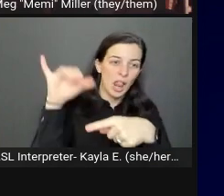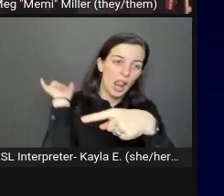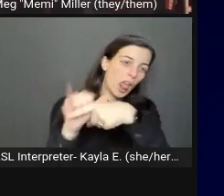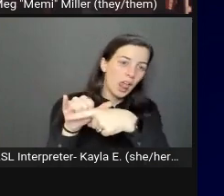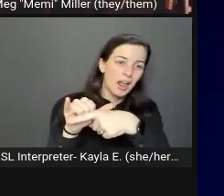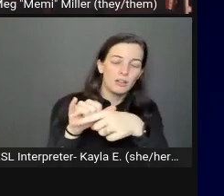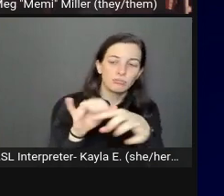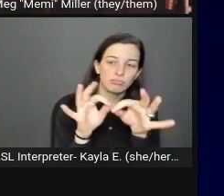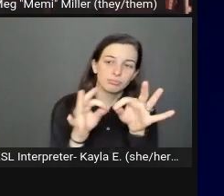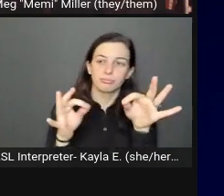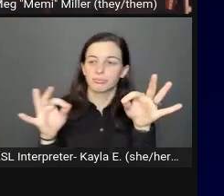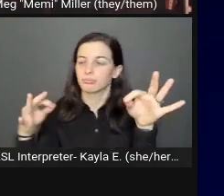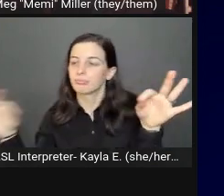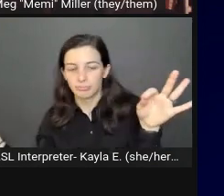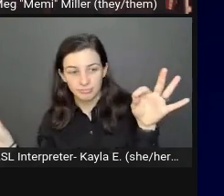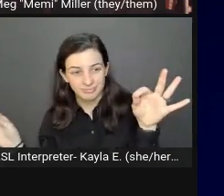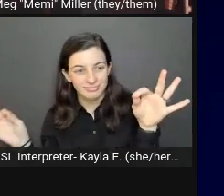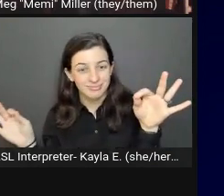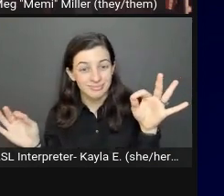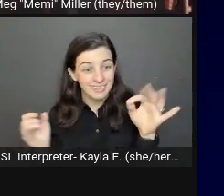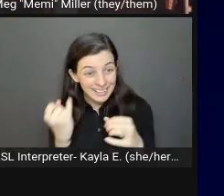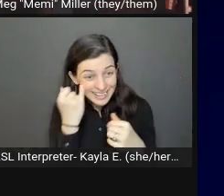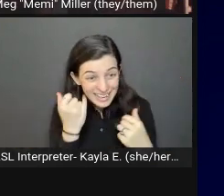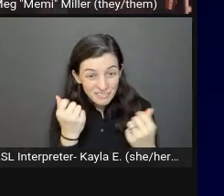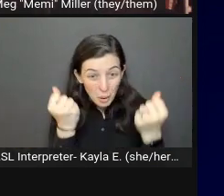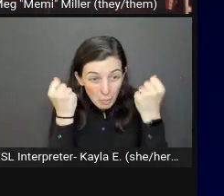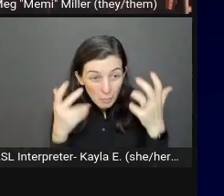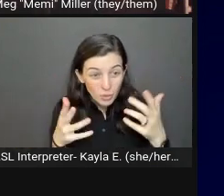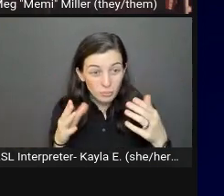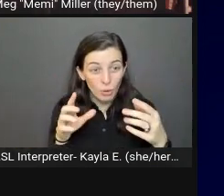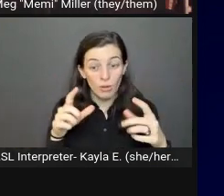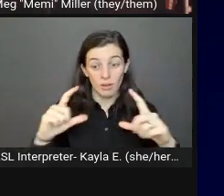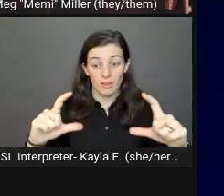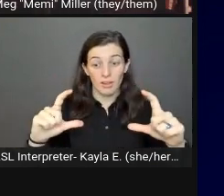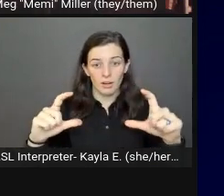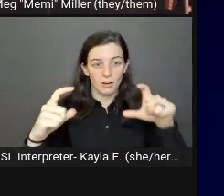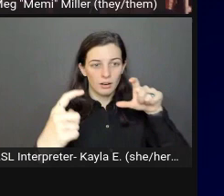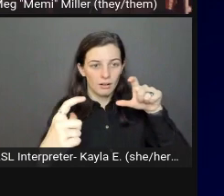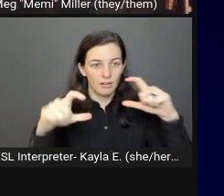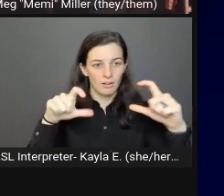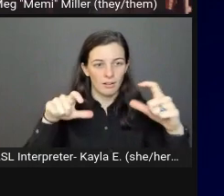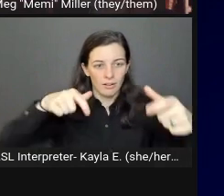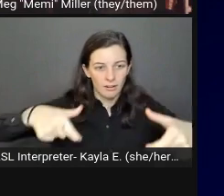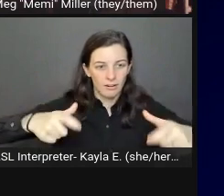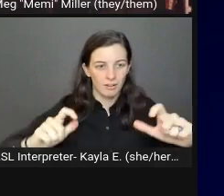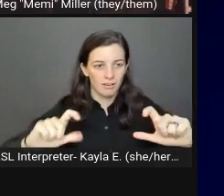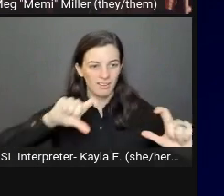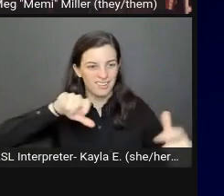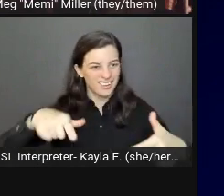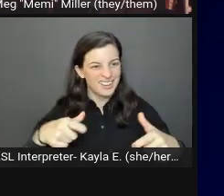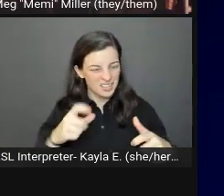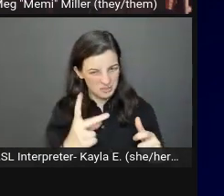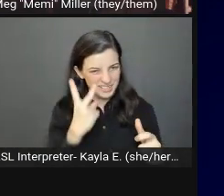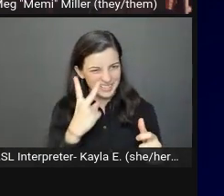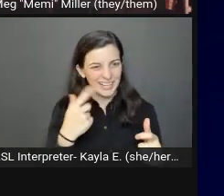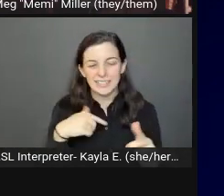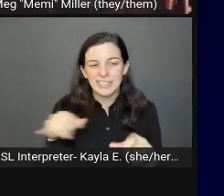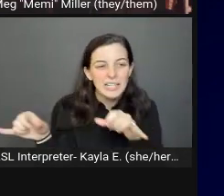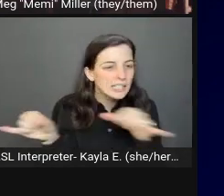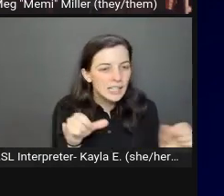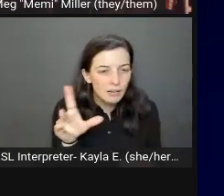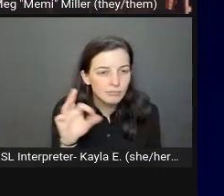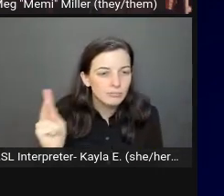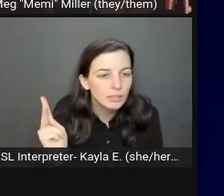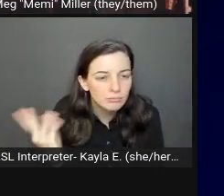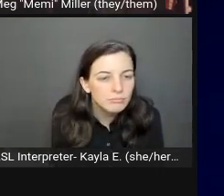And if there are multiple angles of the product, it's just repeatedly the file name. So what makes for good product alt